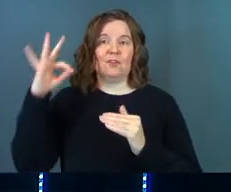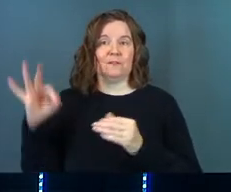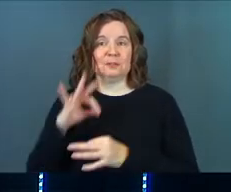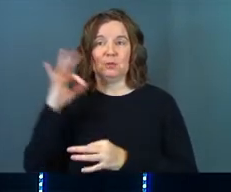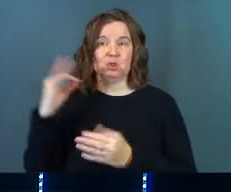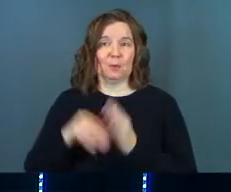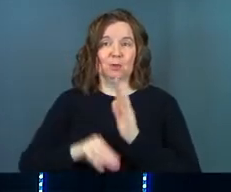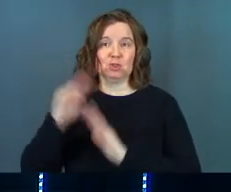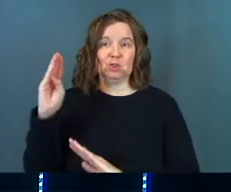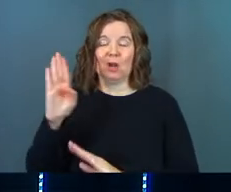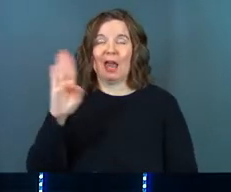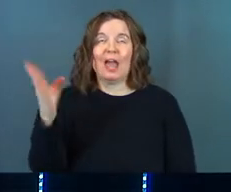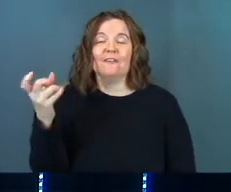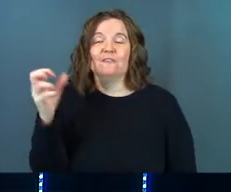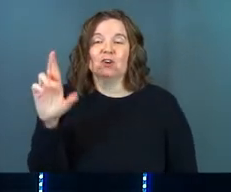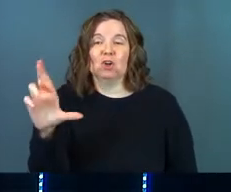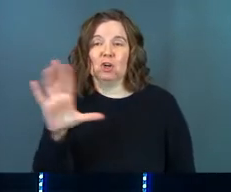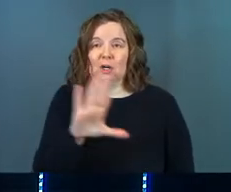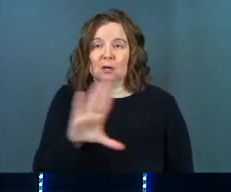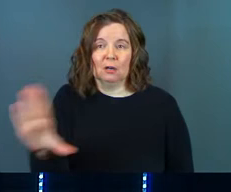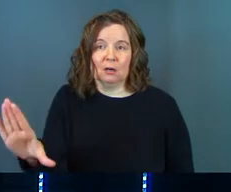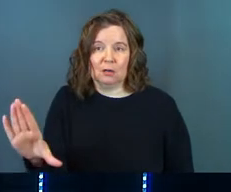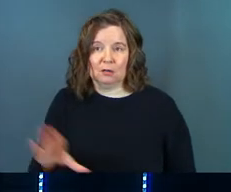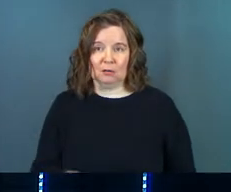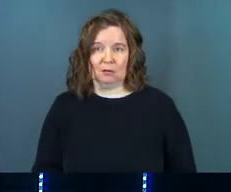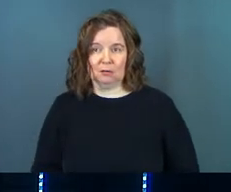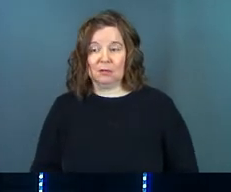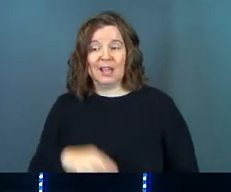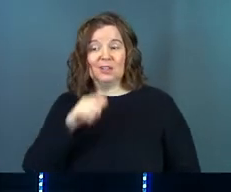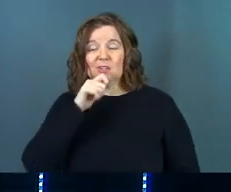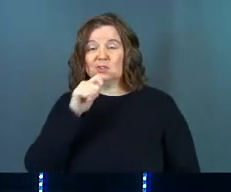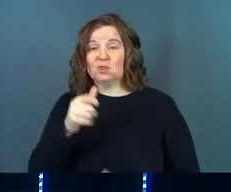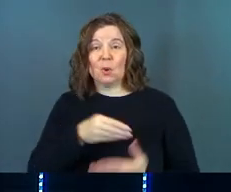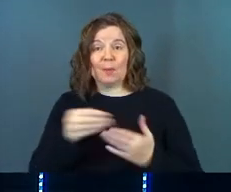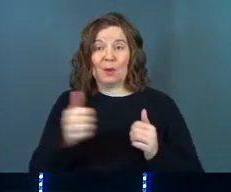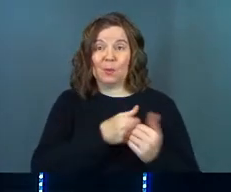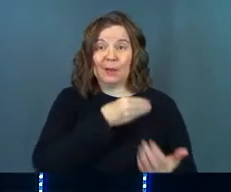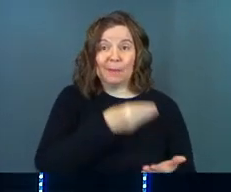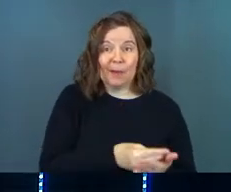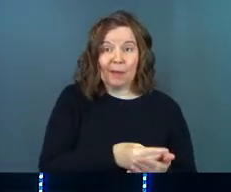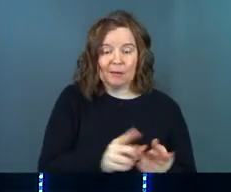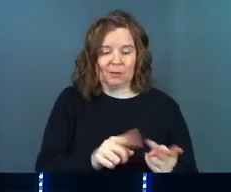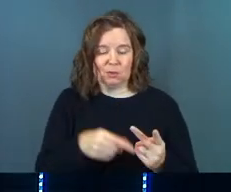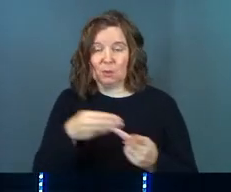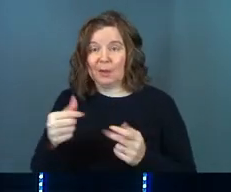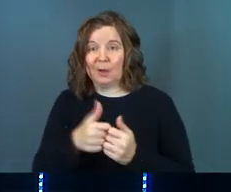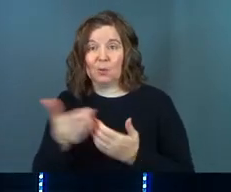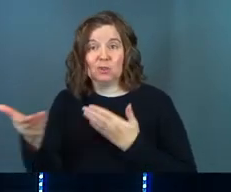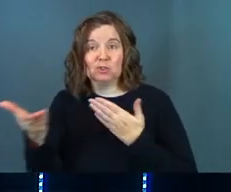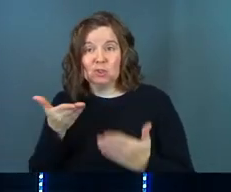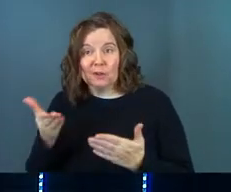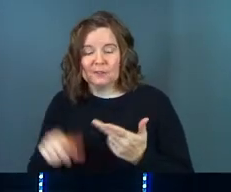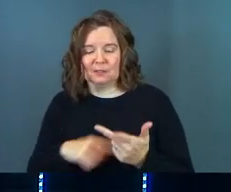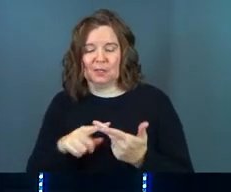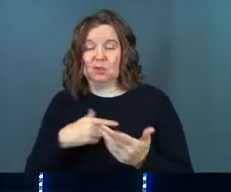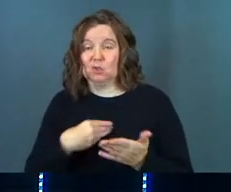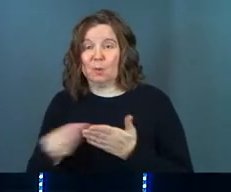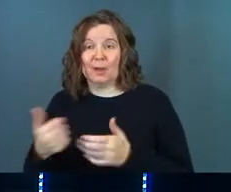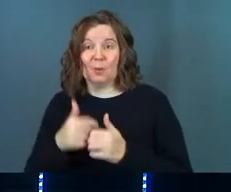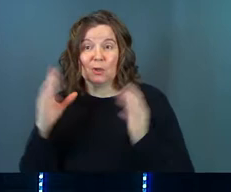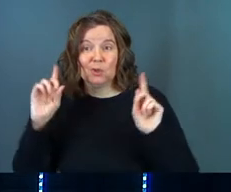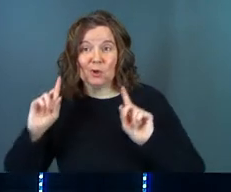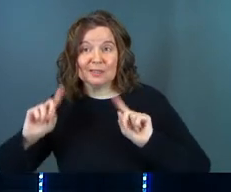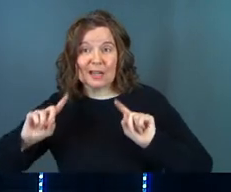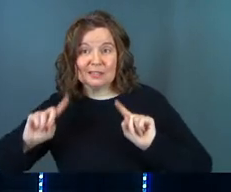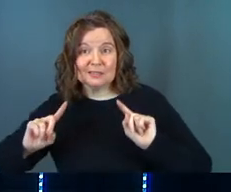spiritual maturity ever. And you don't buy it with money and you don't buy it with your service and you don't buy it with your